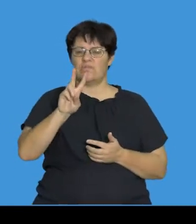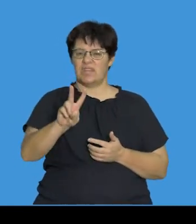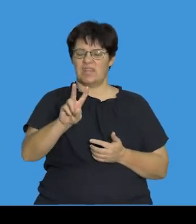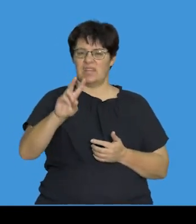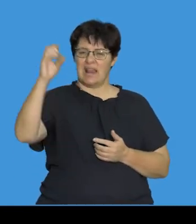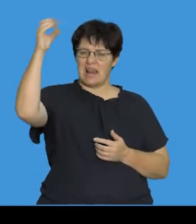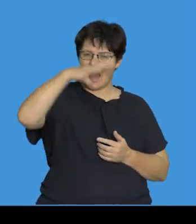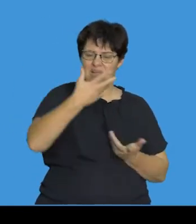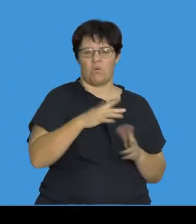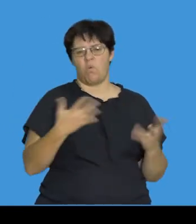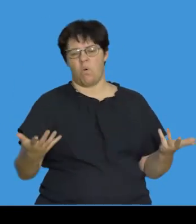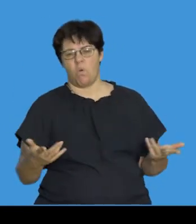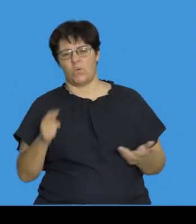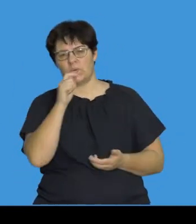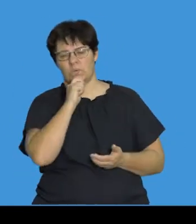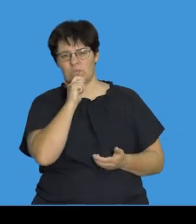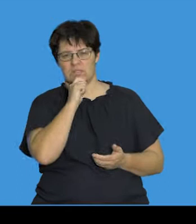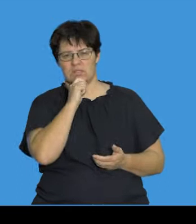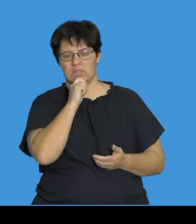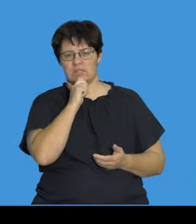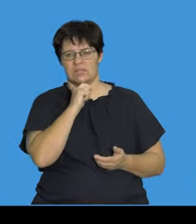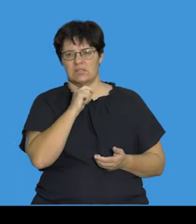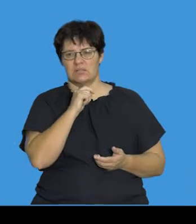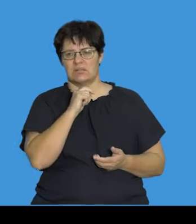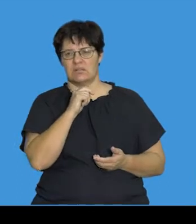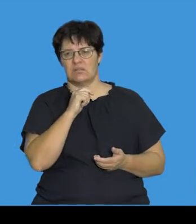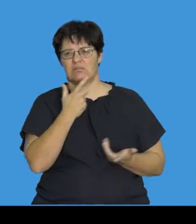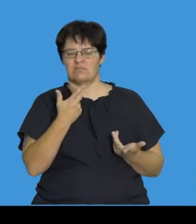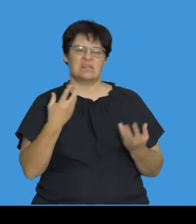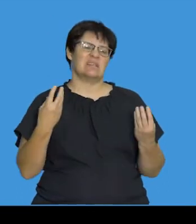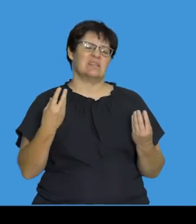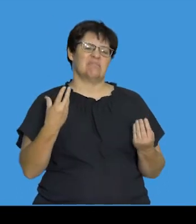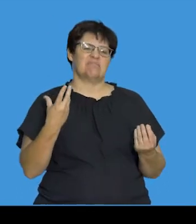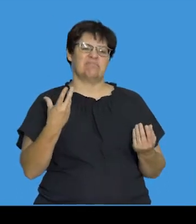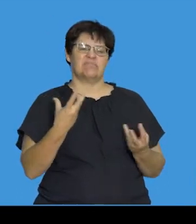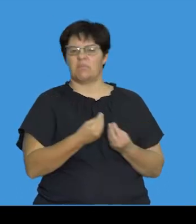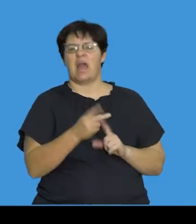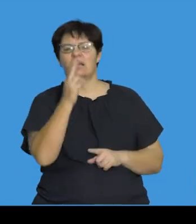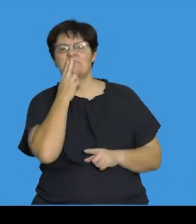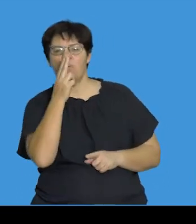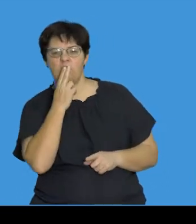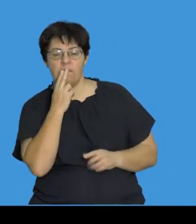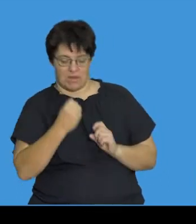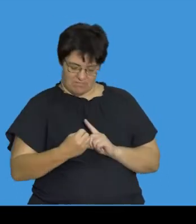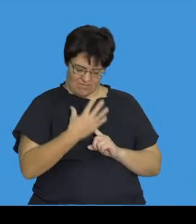or even using certain substances like smoking.